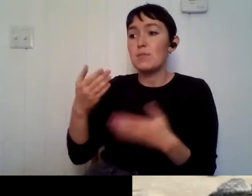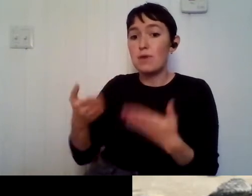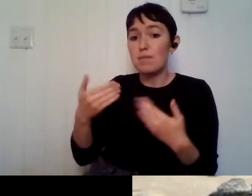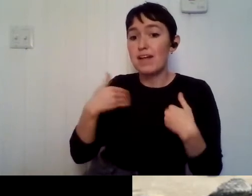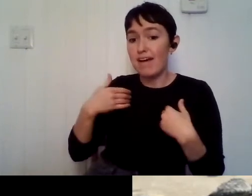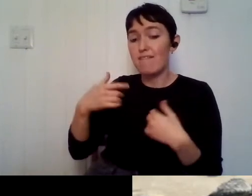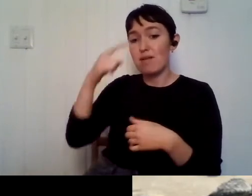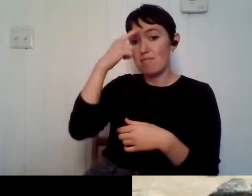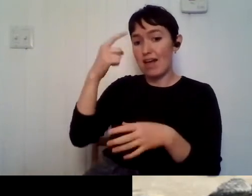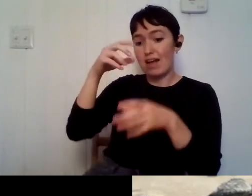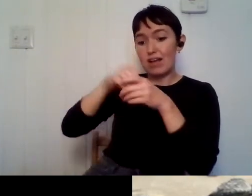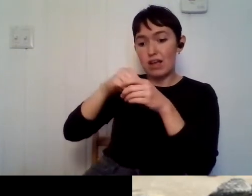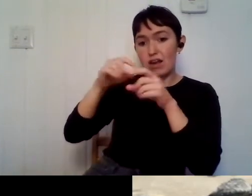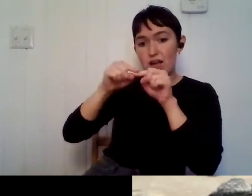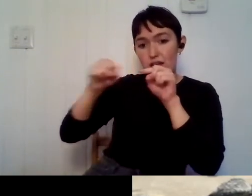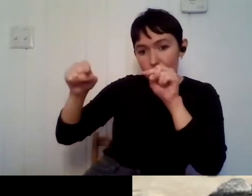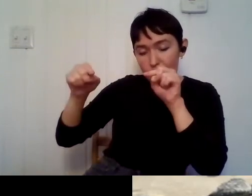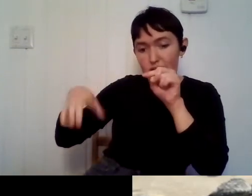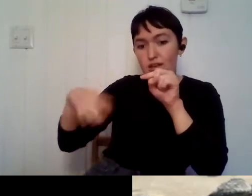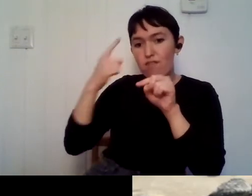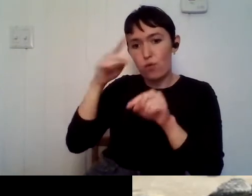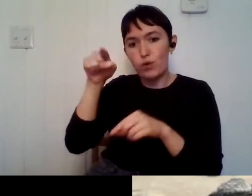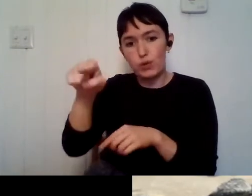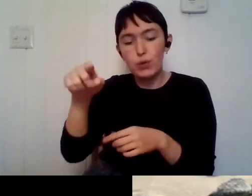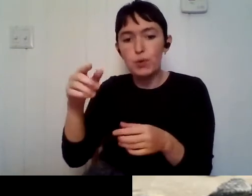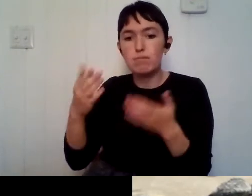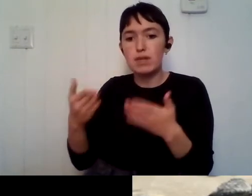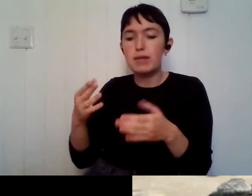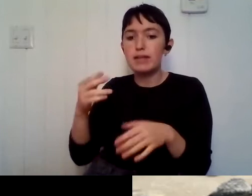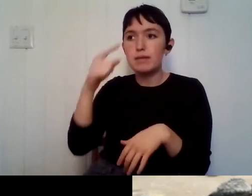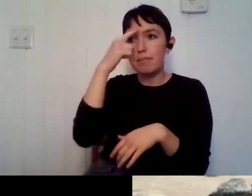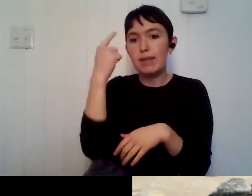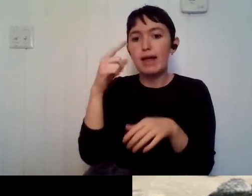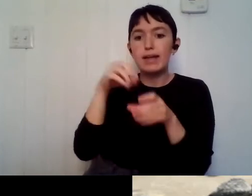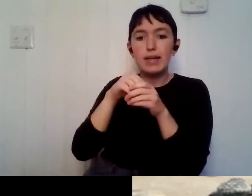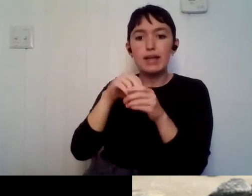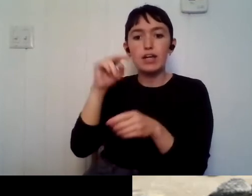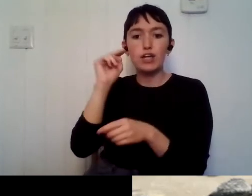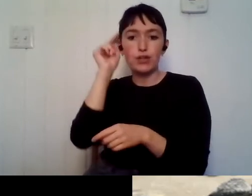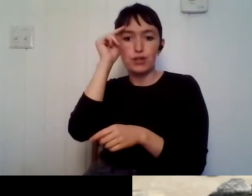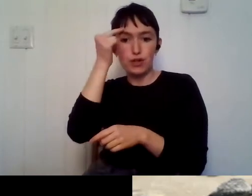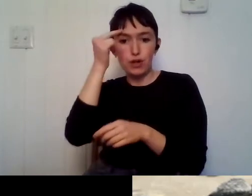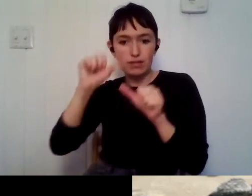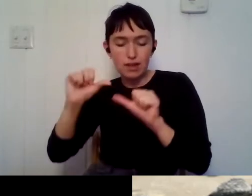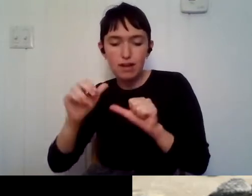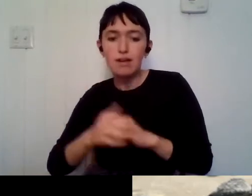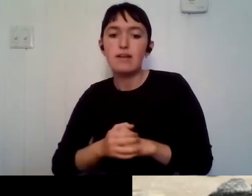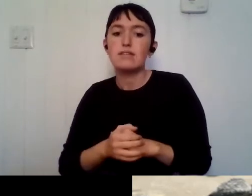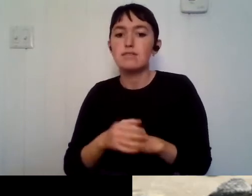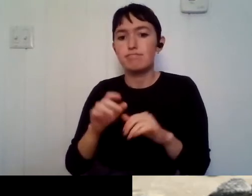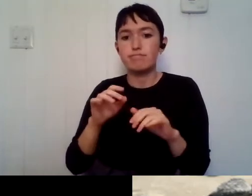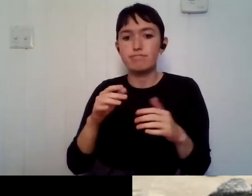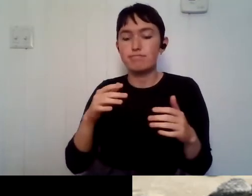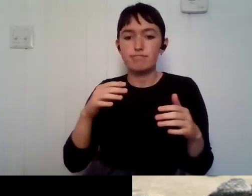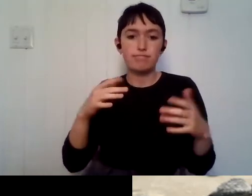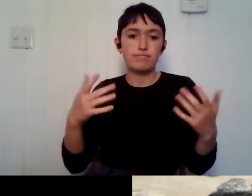and neuro there's black and cancer biology, like all of the things. Um, so you can usually just Google that like black